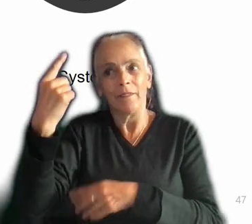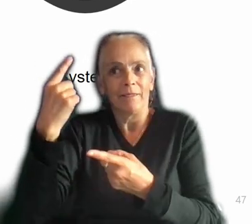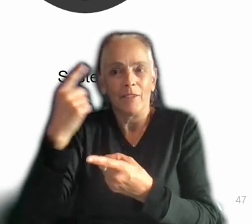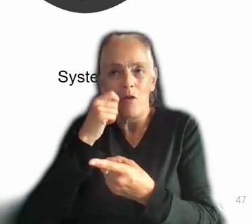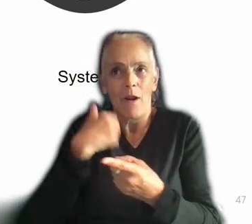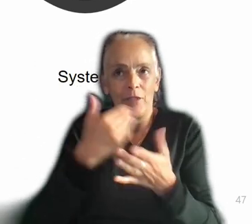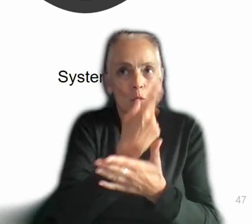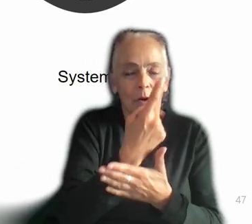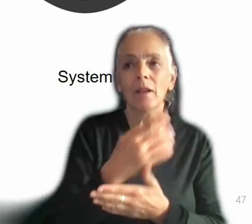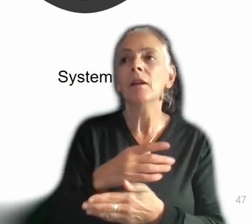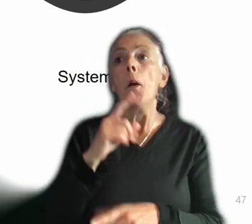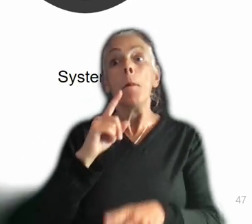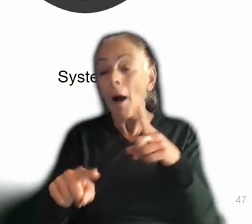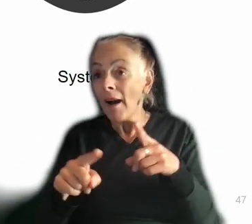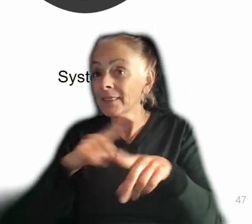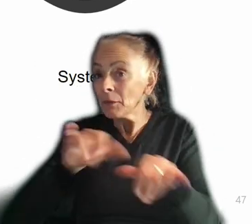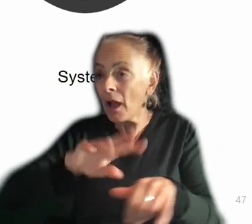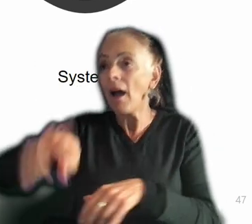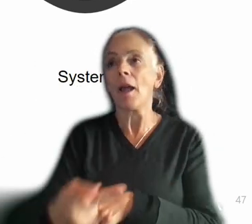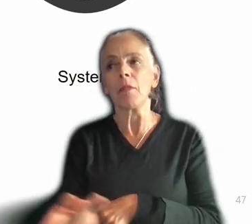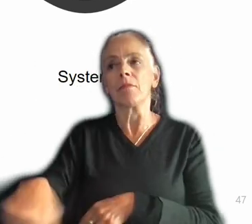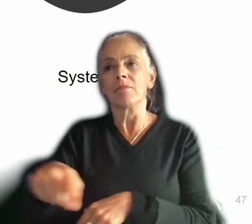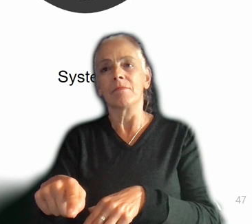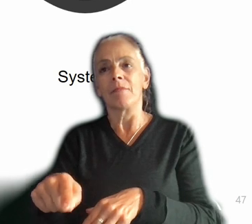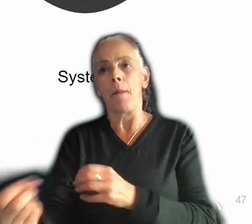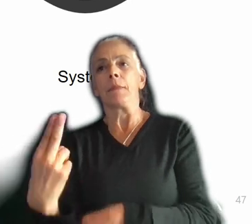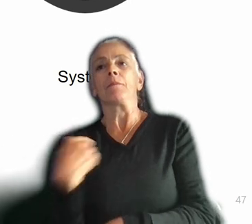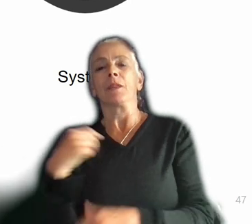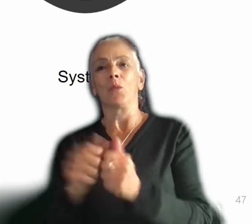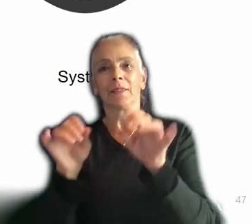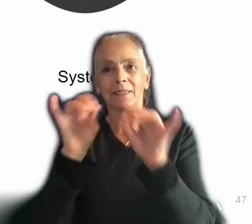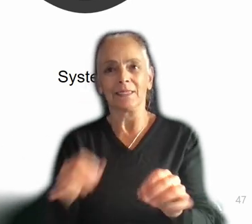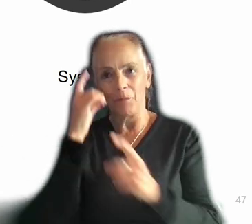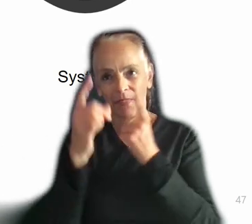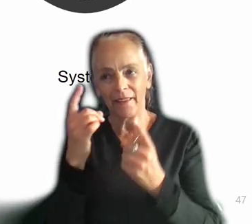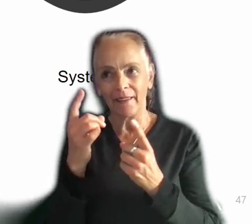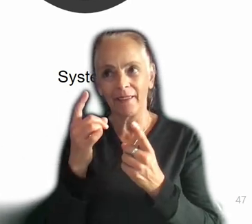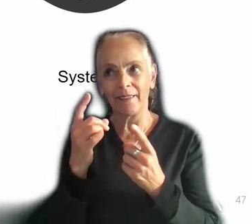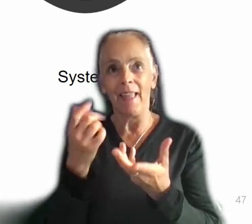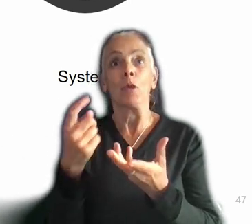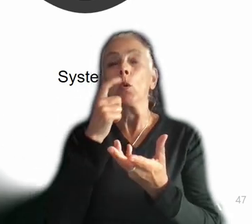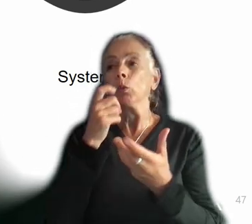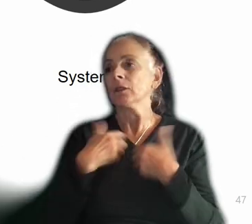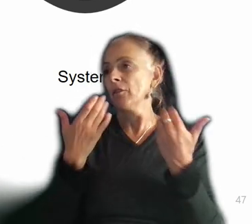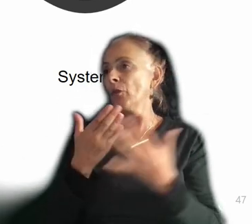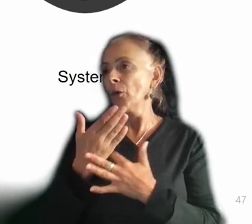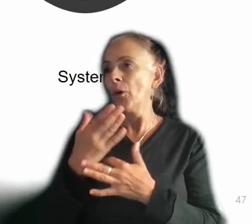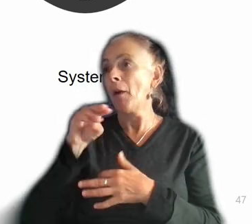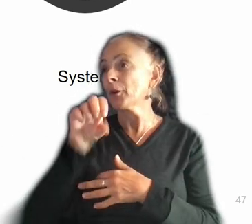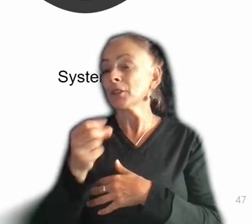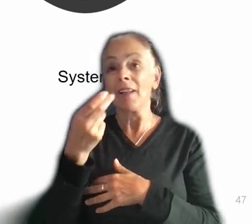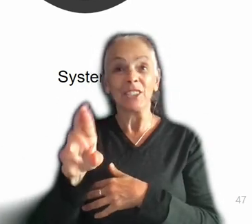than I am, right? It is something where anybody who has lived through the Microsoft HR system simply has to be good at